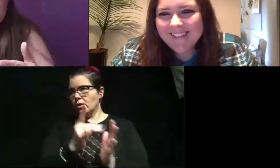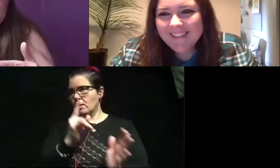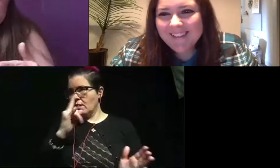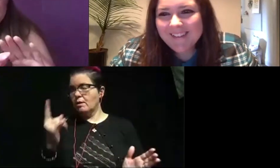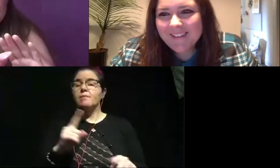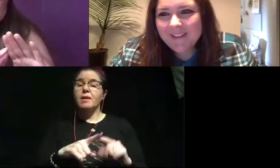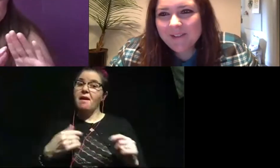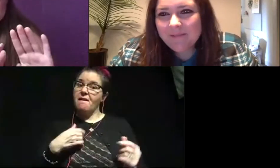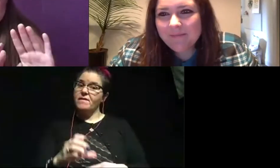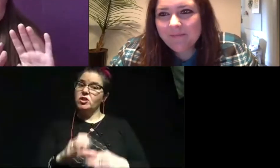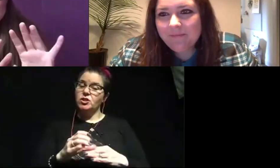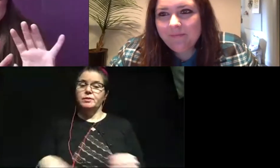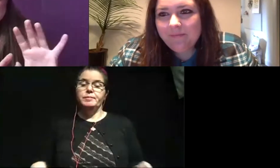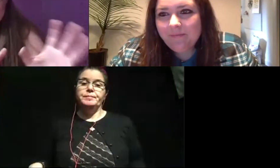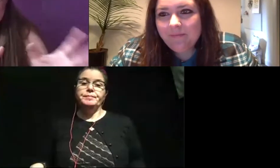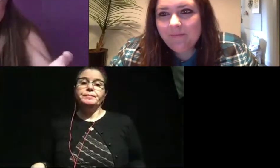So, um,